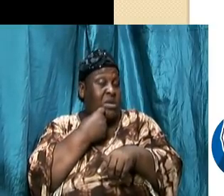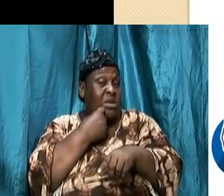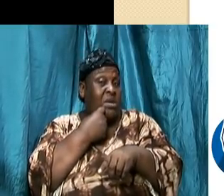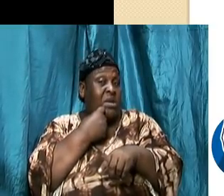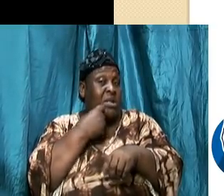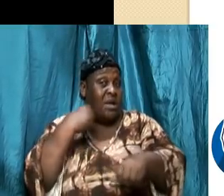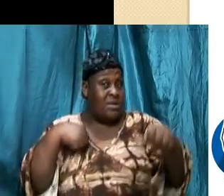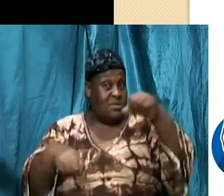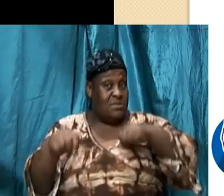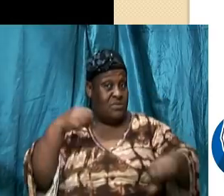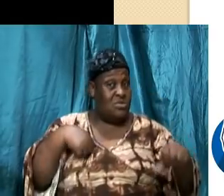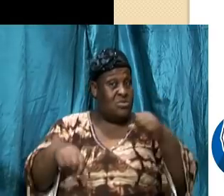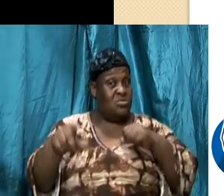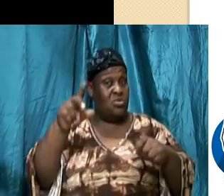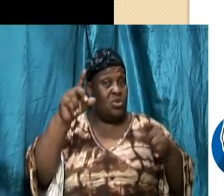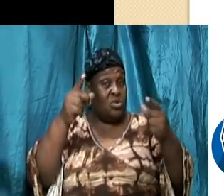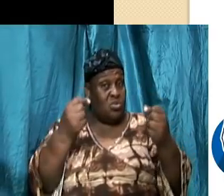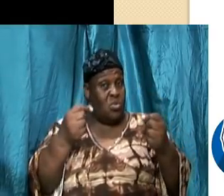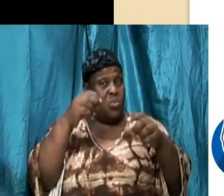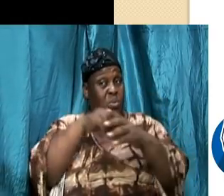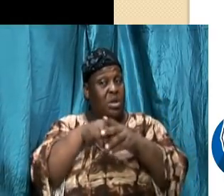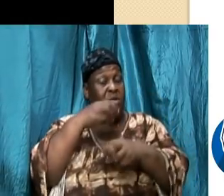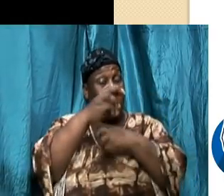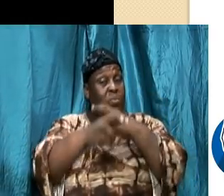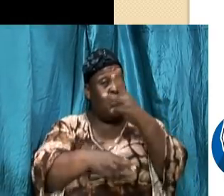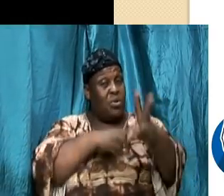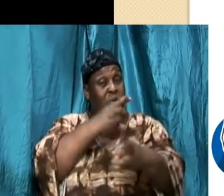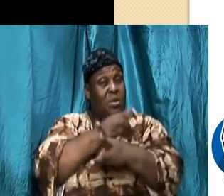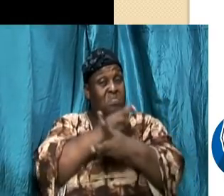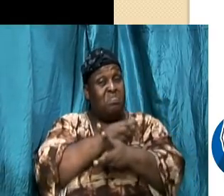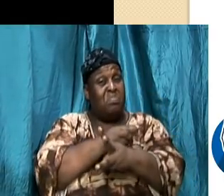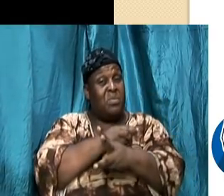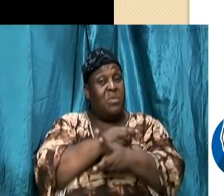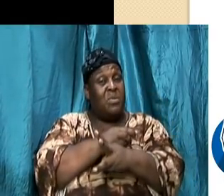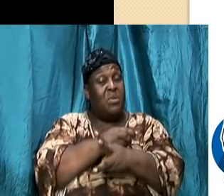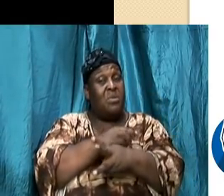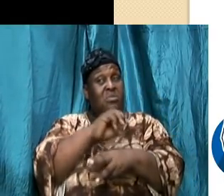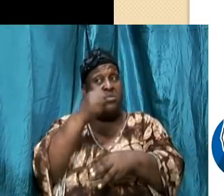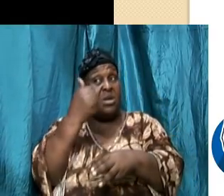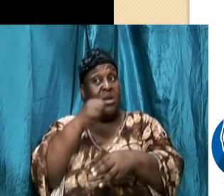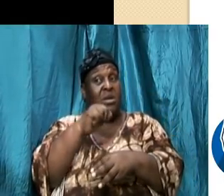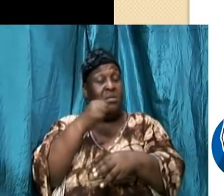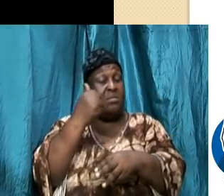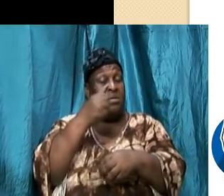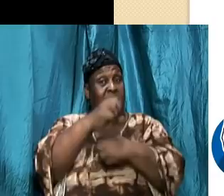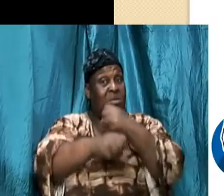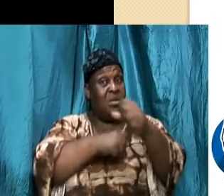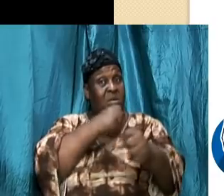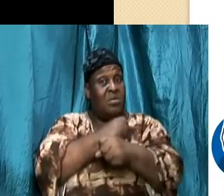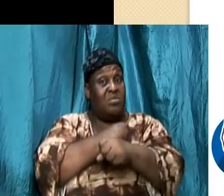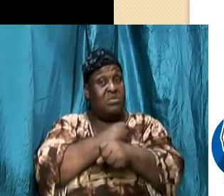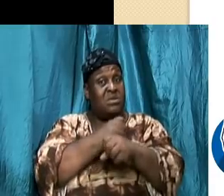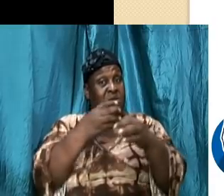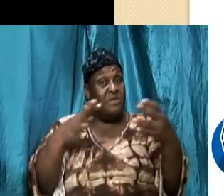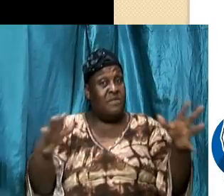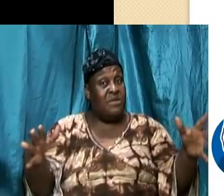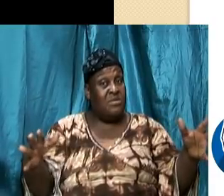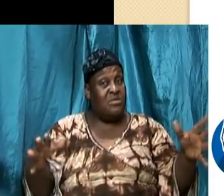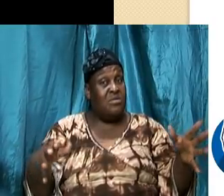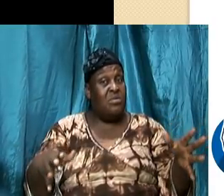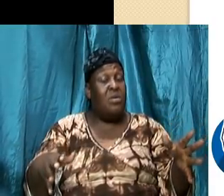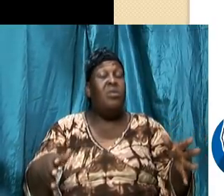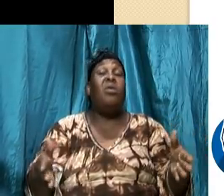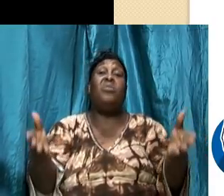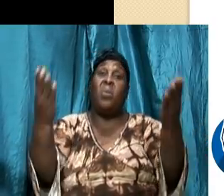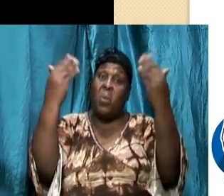after ten years after five years after one year after twenty years they are